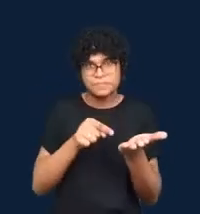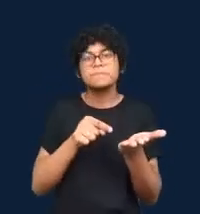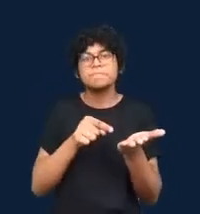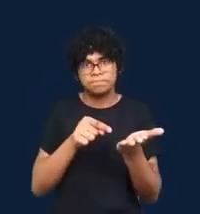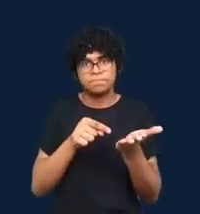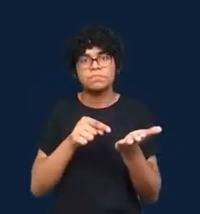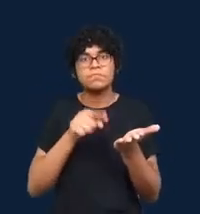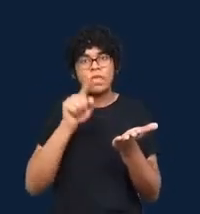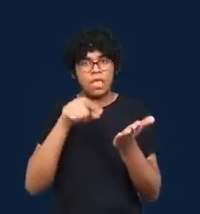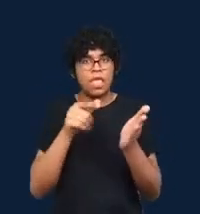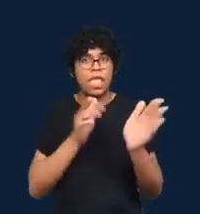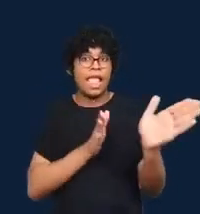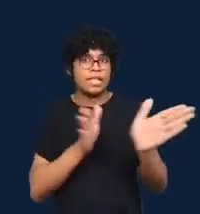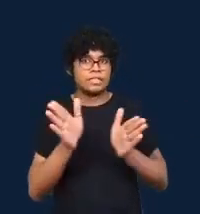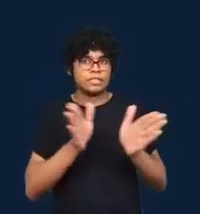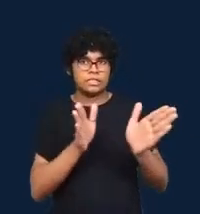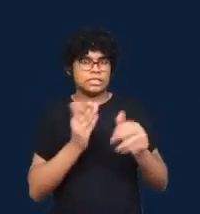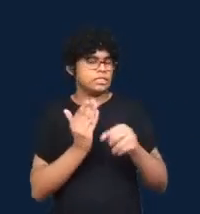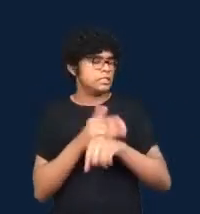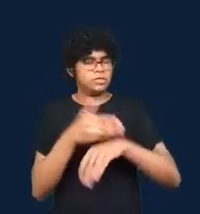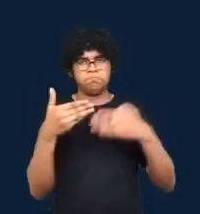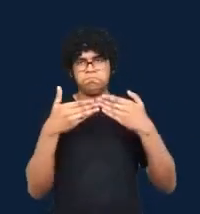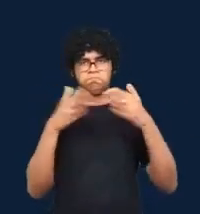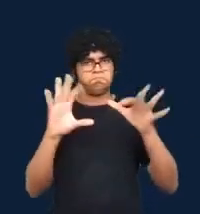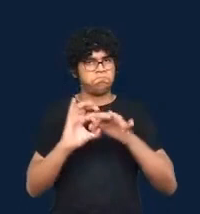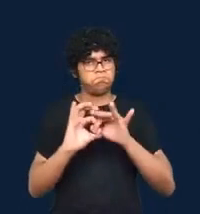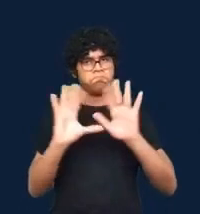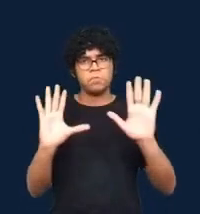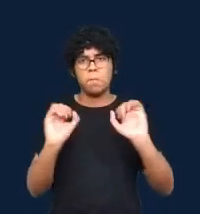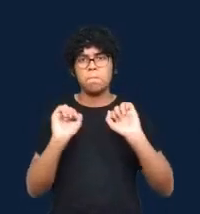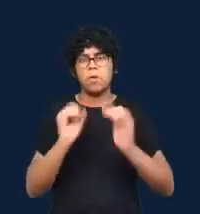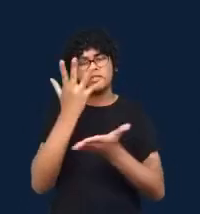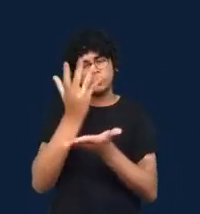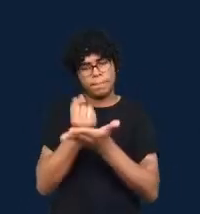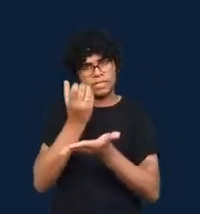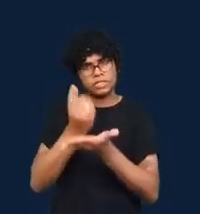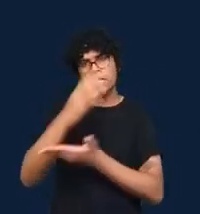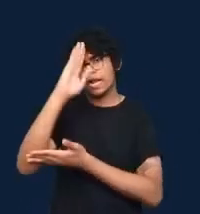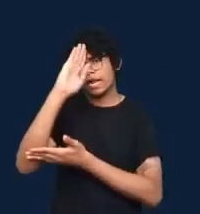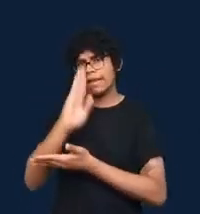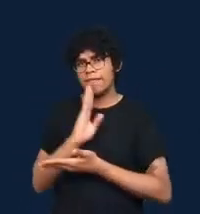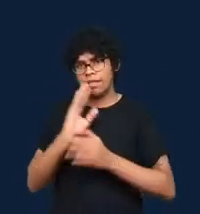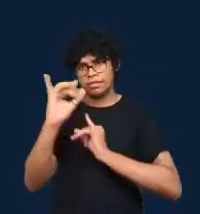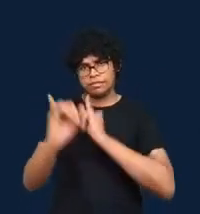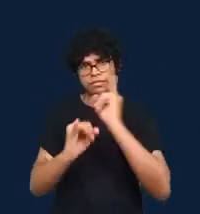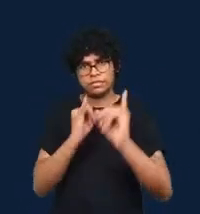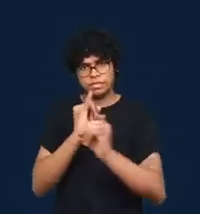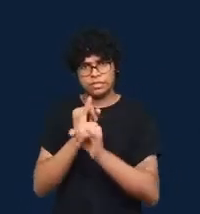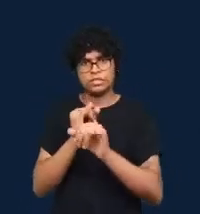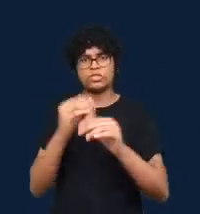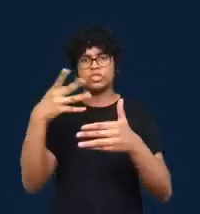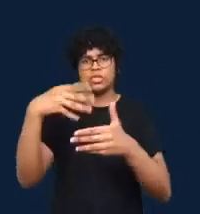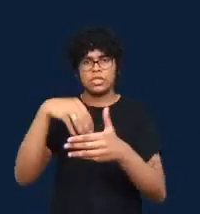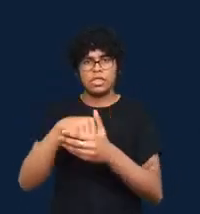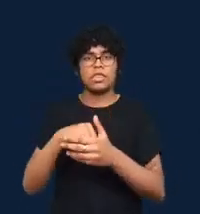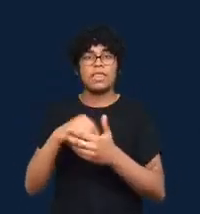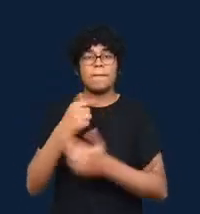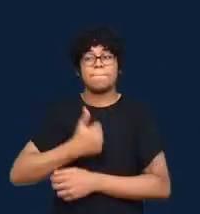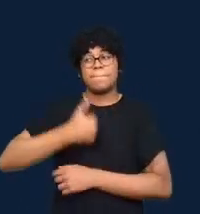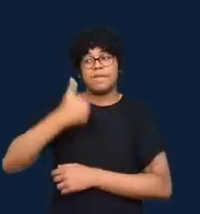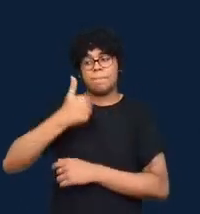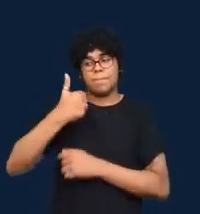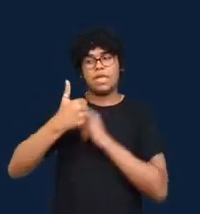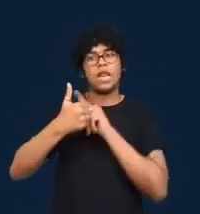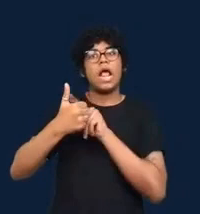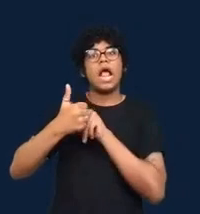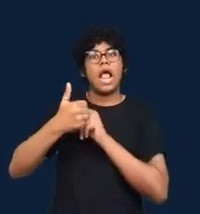downloaded online. The first edition of the book was published in 2012, so that's close to a decade